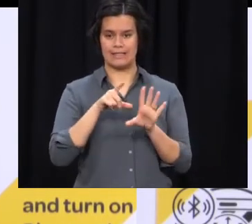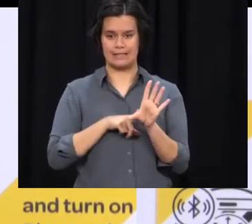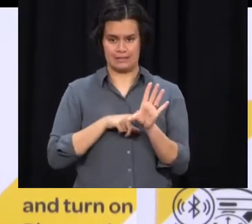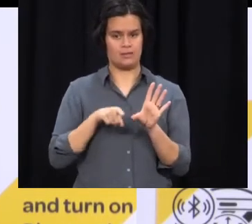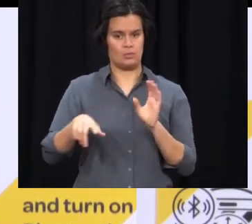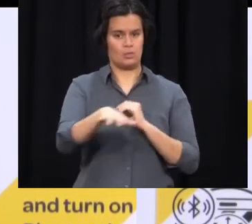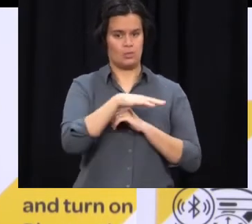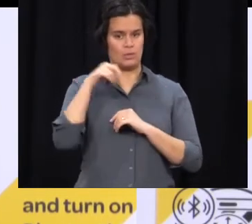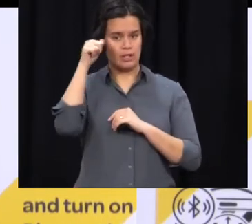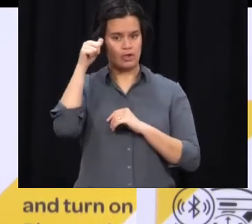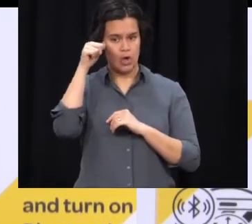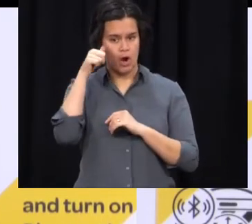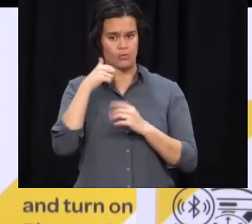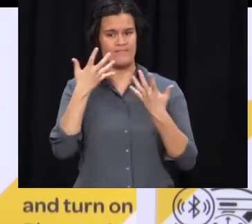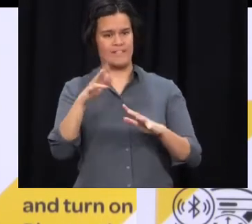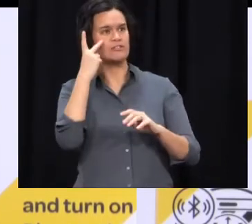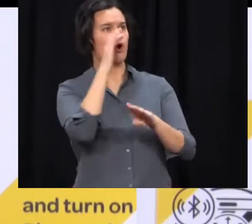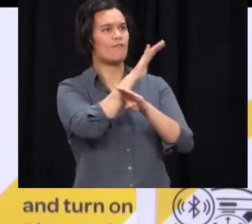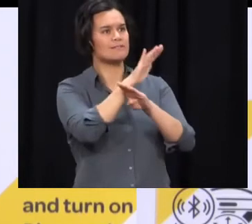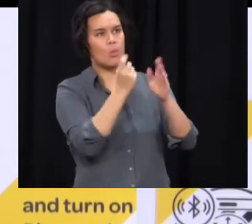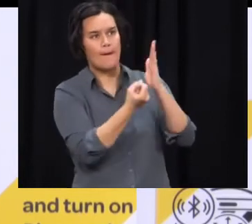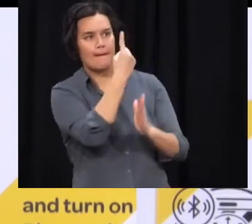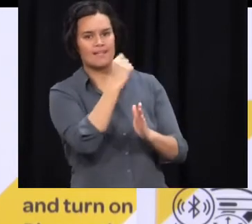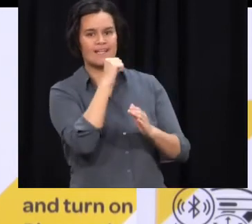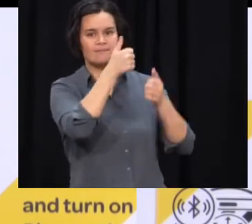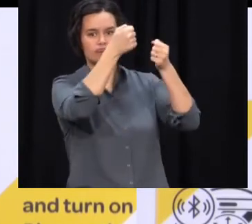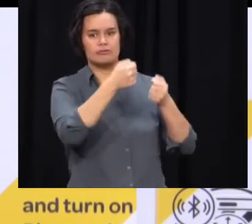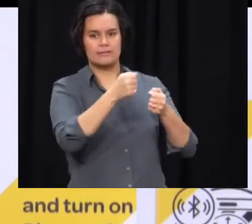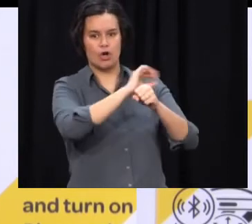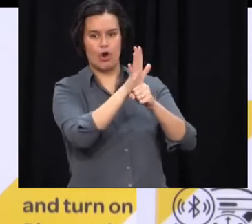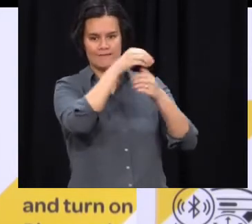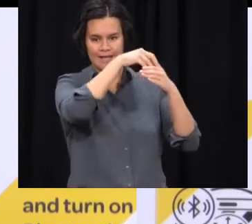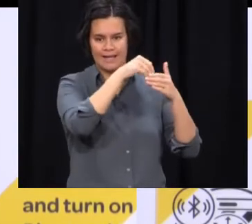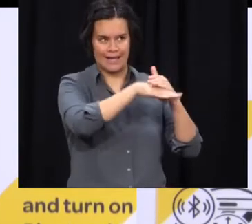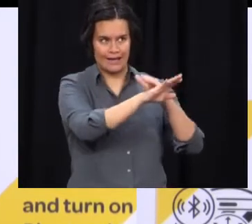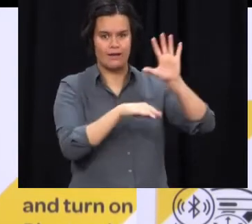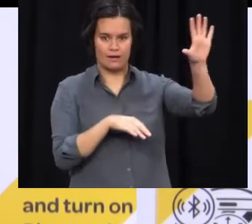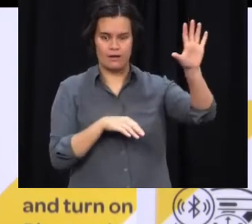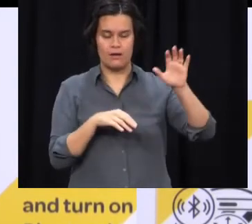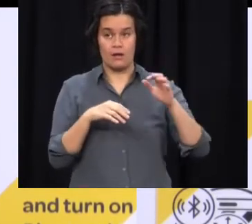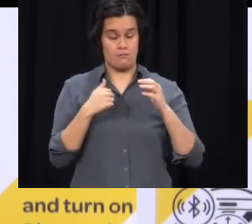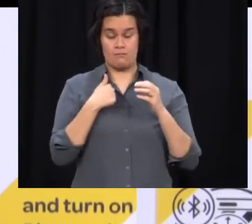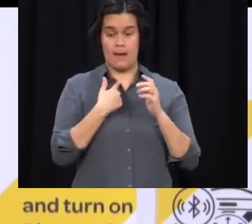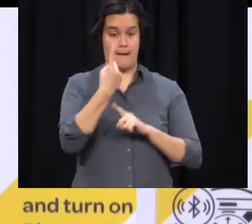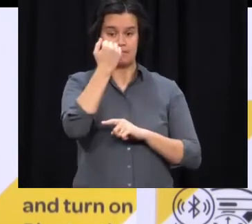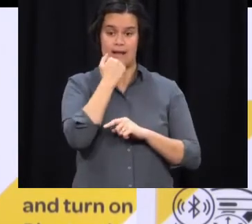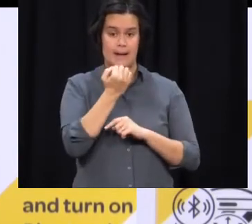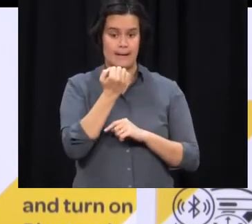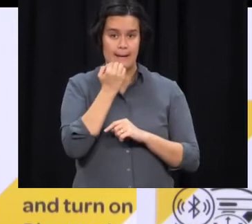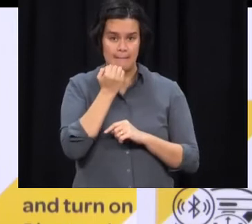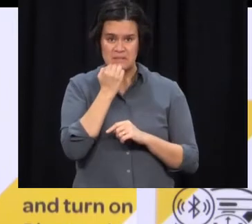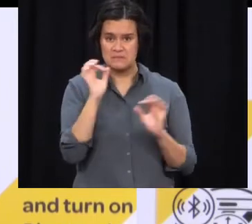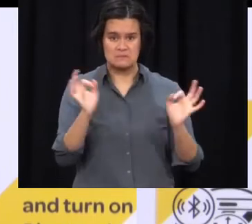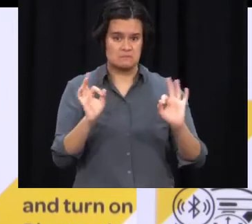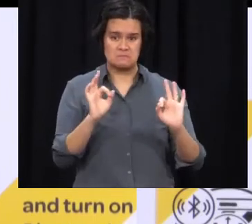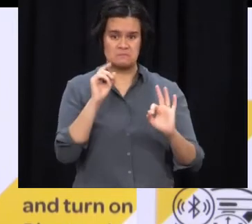elsewhere around the world. It is one of the reasons why we have had a vaccination program in our prisons. I don't have the latest numbers with me, but I'm certainly happy to get